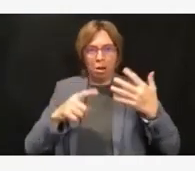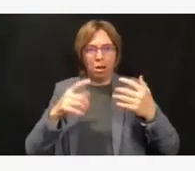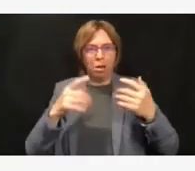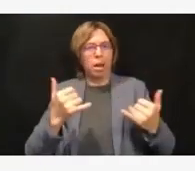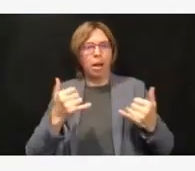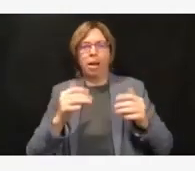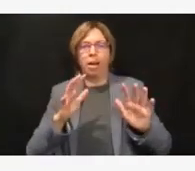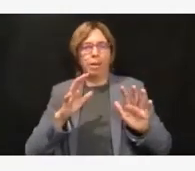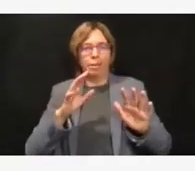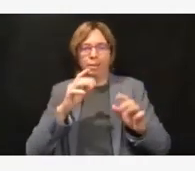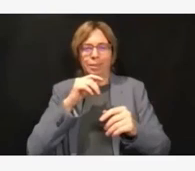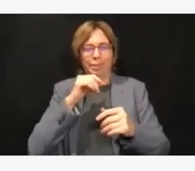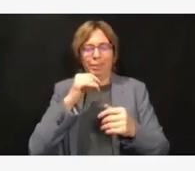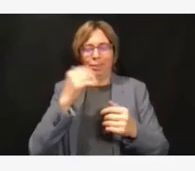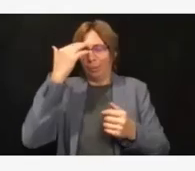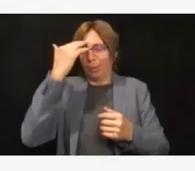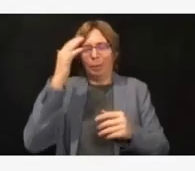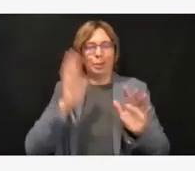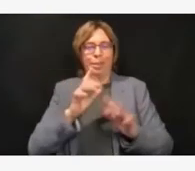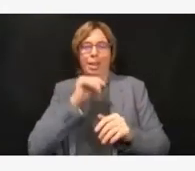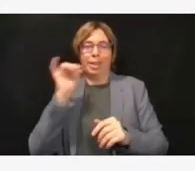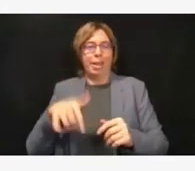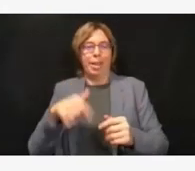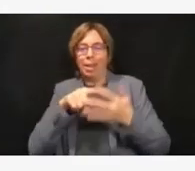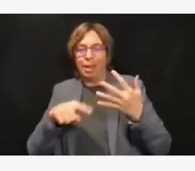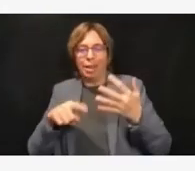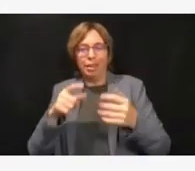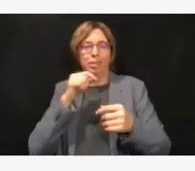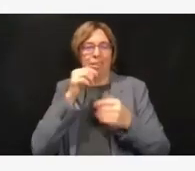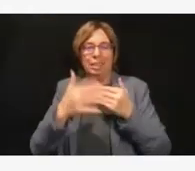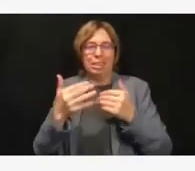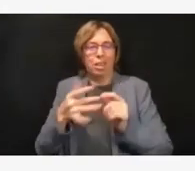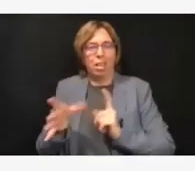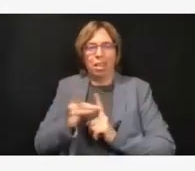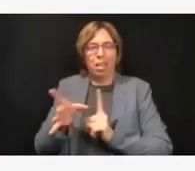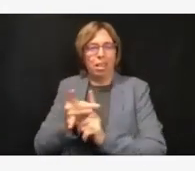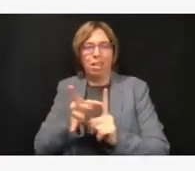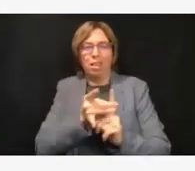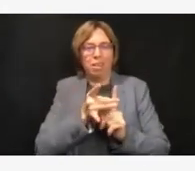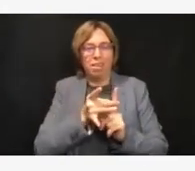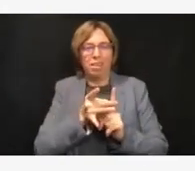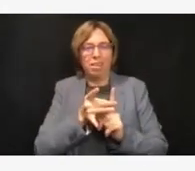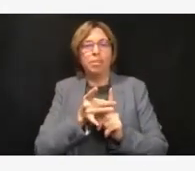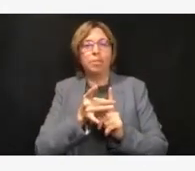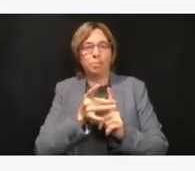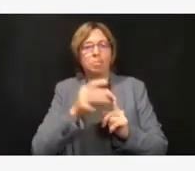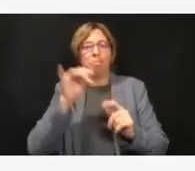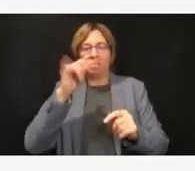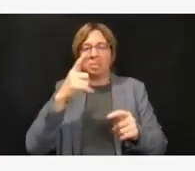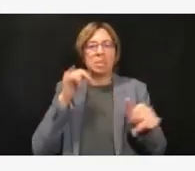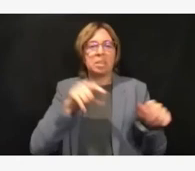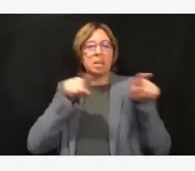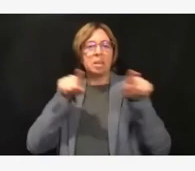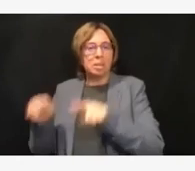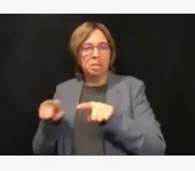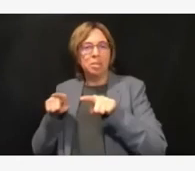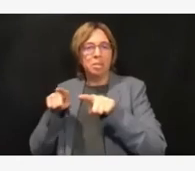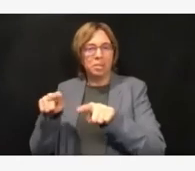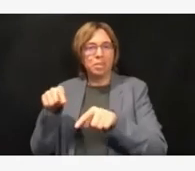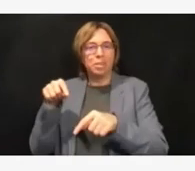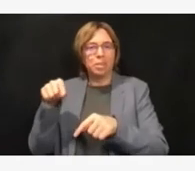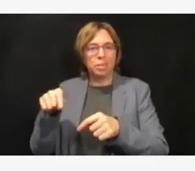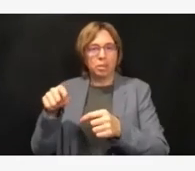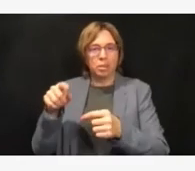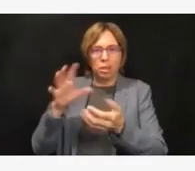examples of other disease processes and other scientific discoveries that you learn as you go, and you continue to adapt as you catch up to